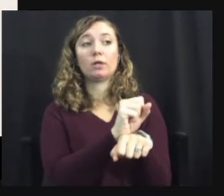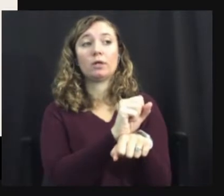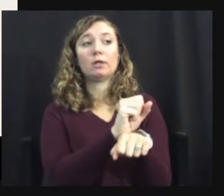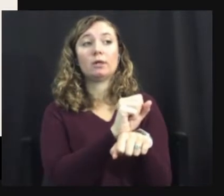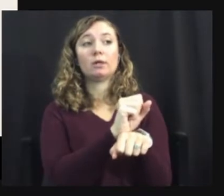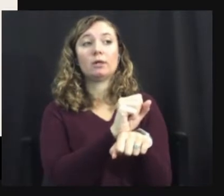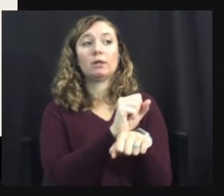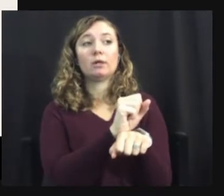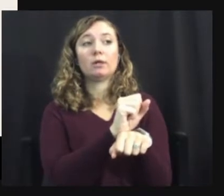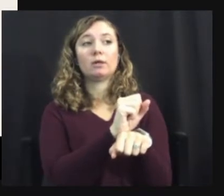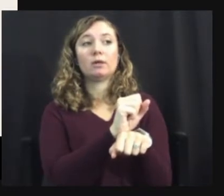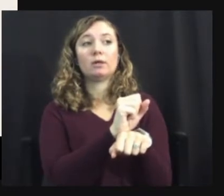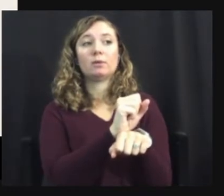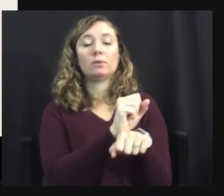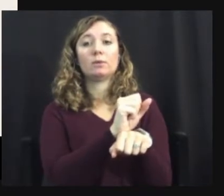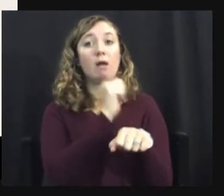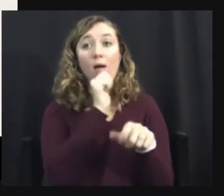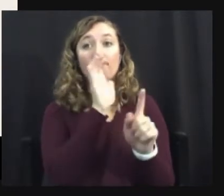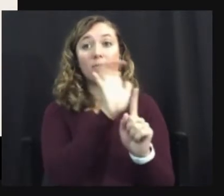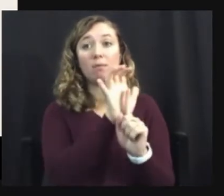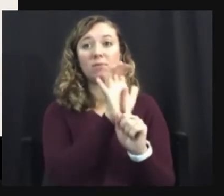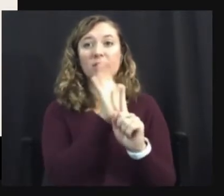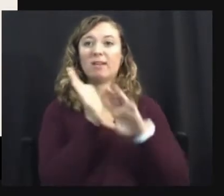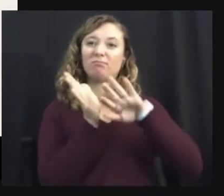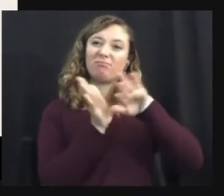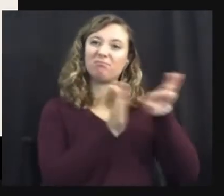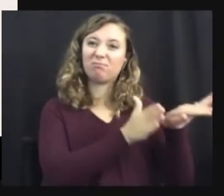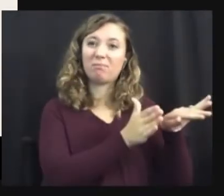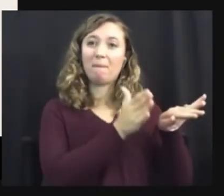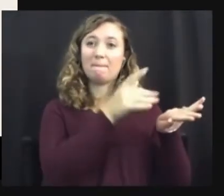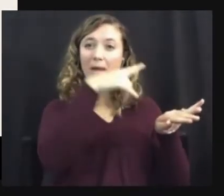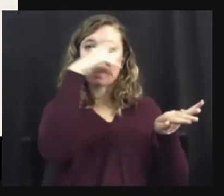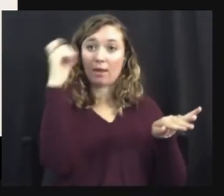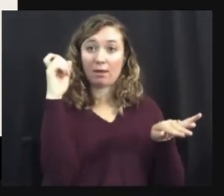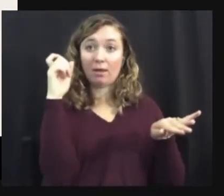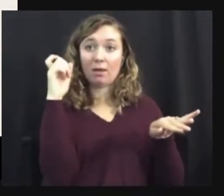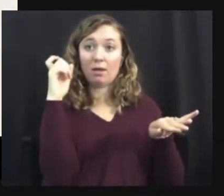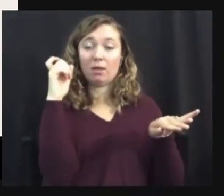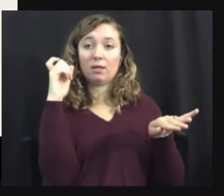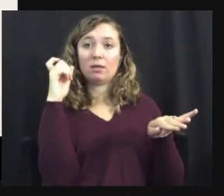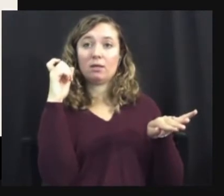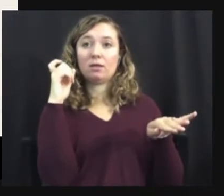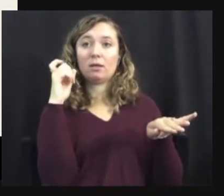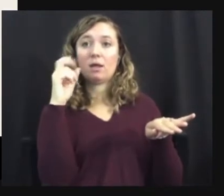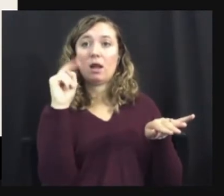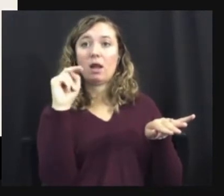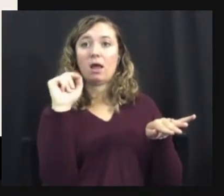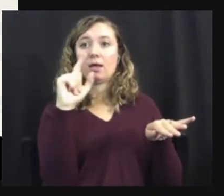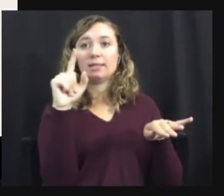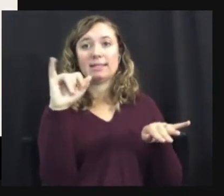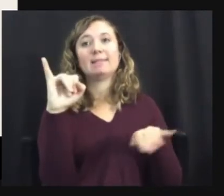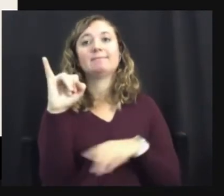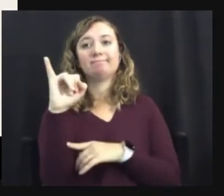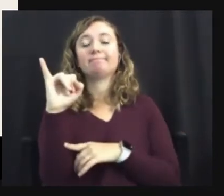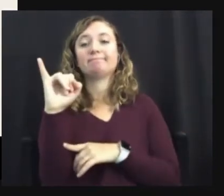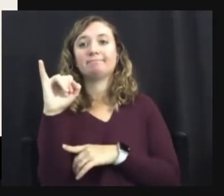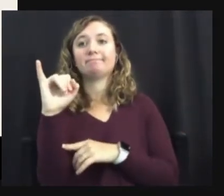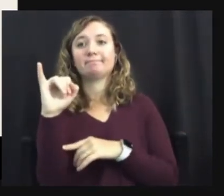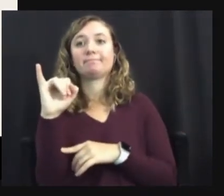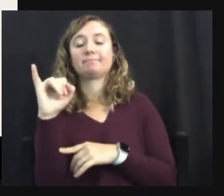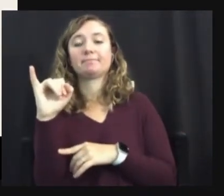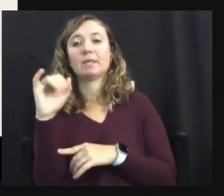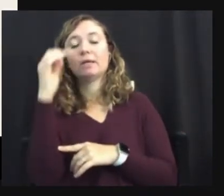a little bit into obscurity because of the, um, the Nazi regime and, um,